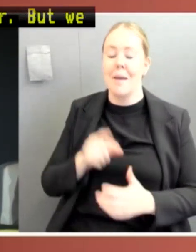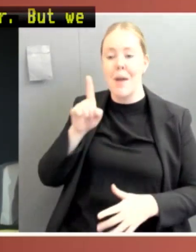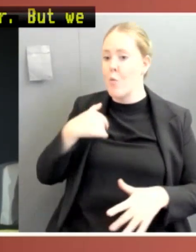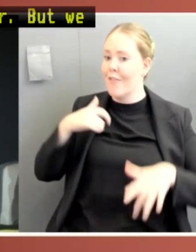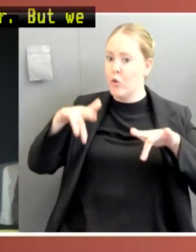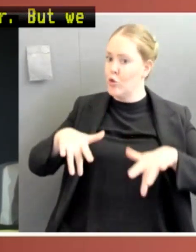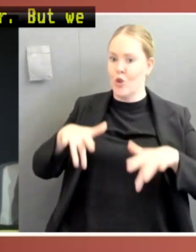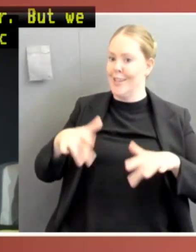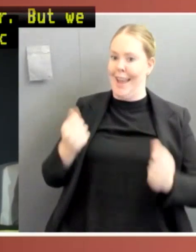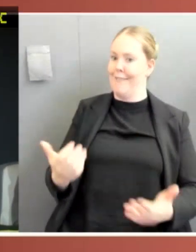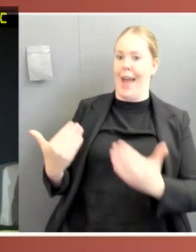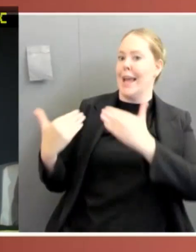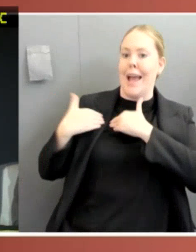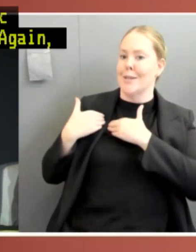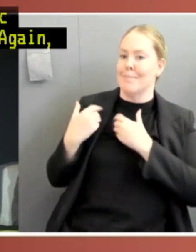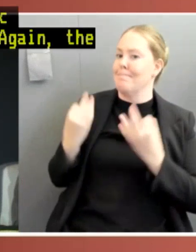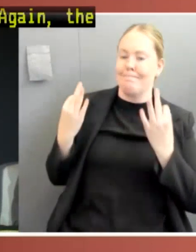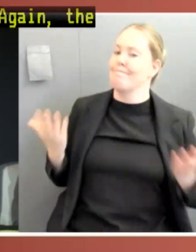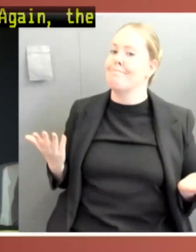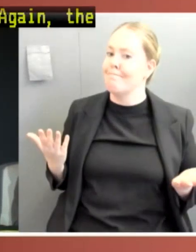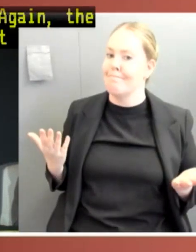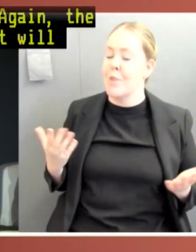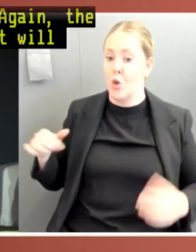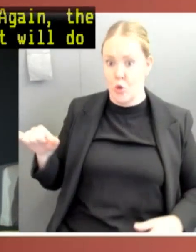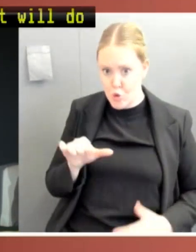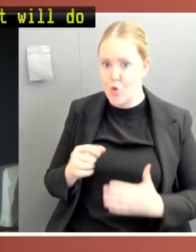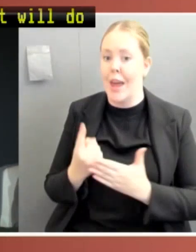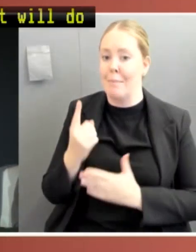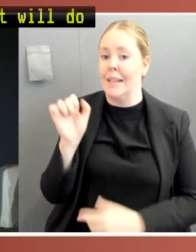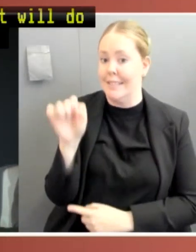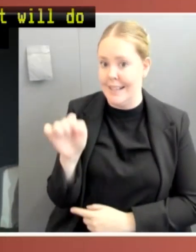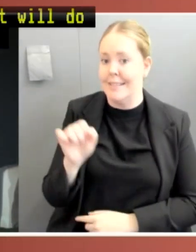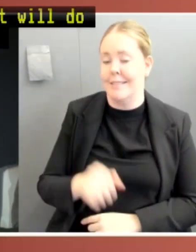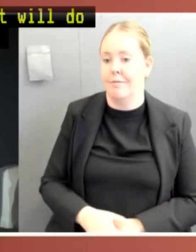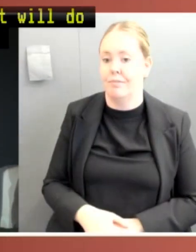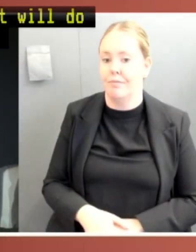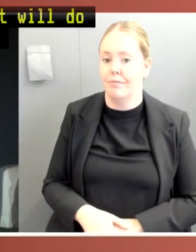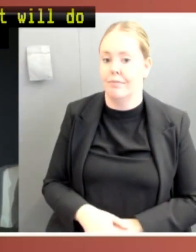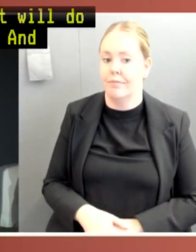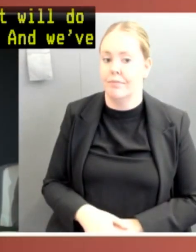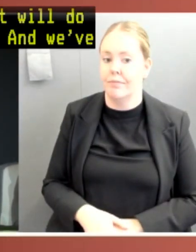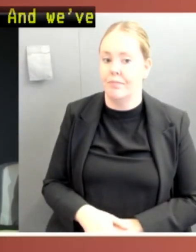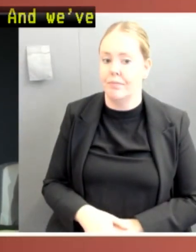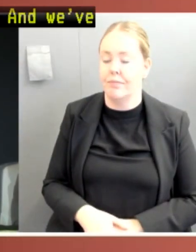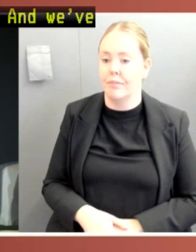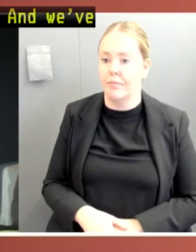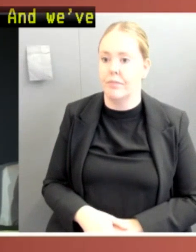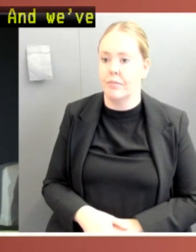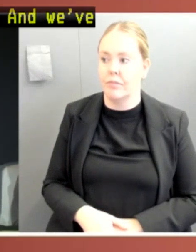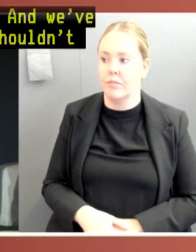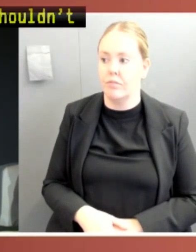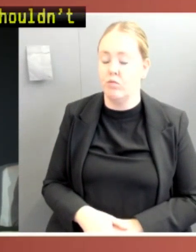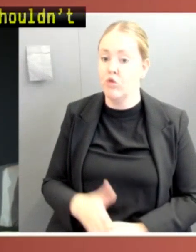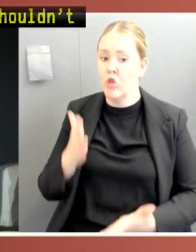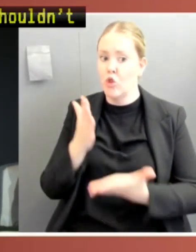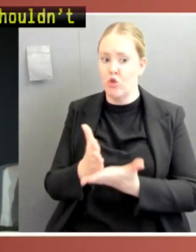has suggested it will do that and it should happen. And we've got to the time where we shouldn't be waiting really much longer. You know, memories start to